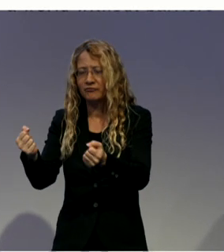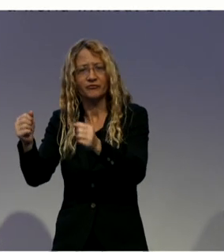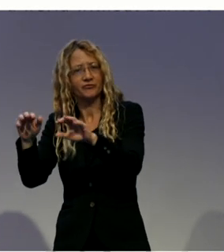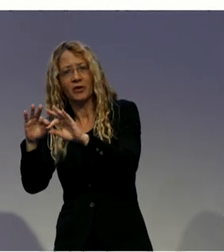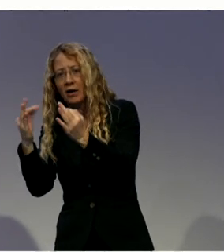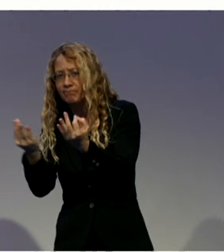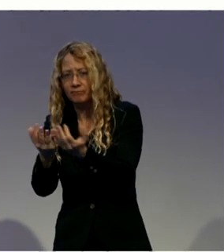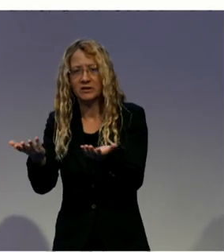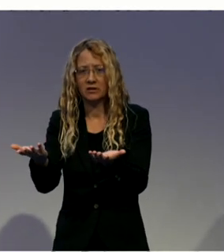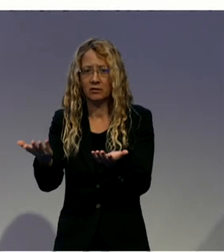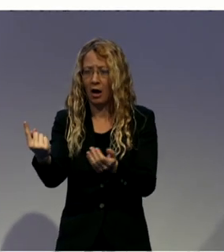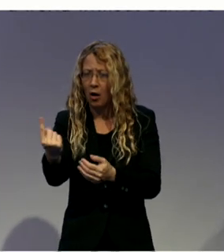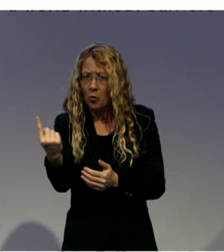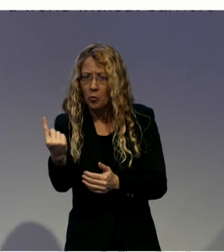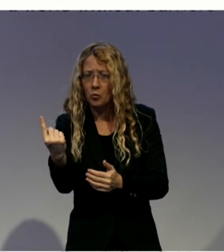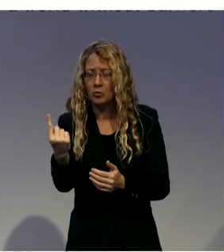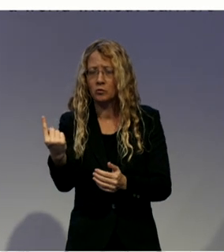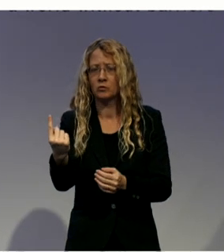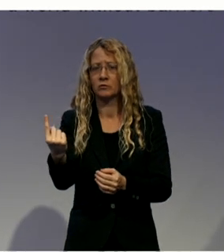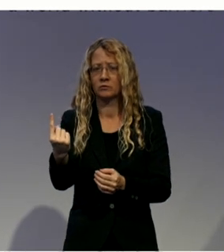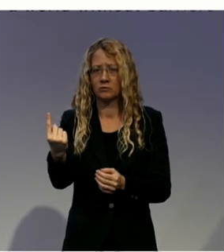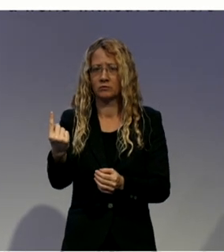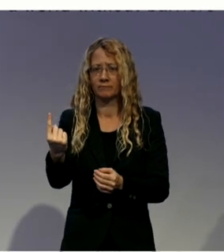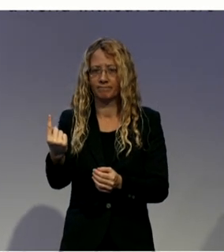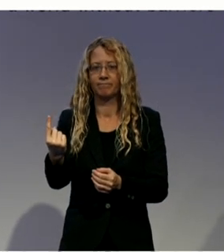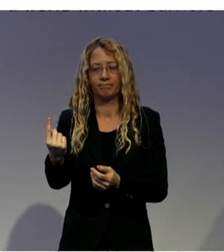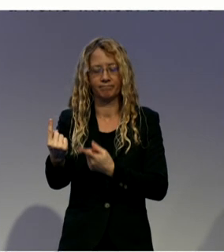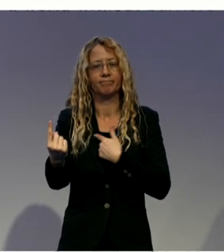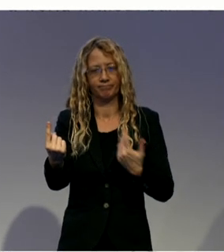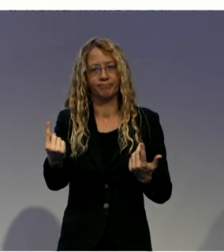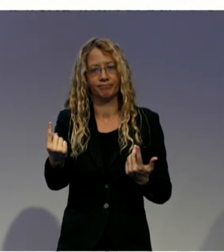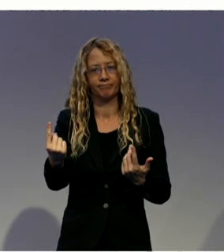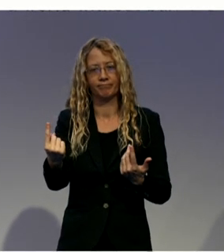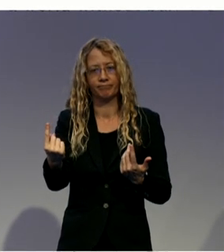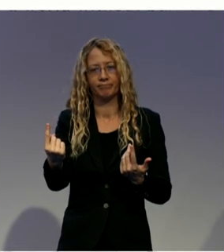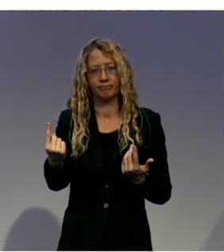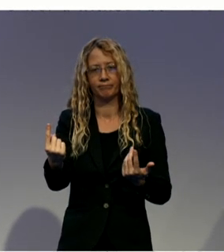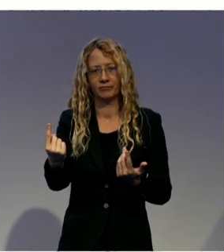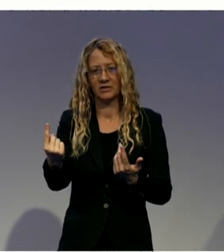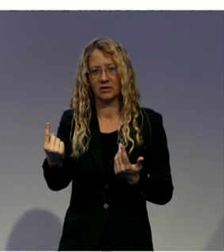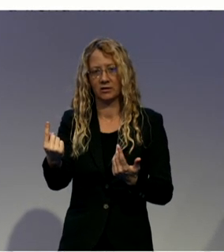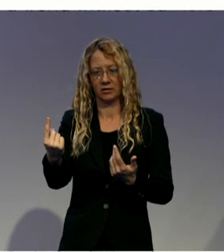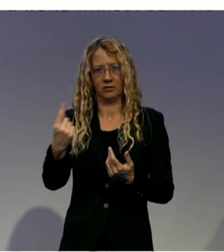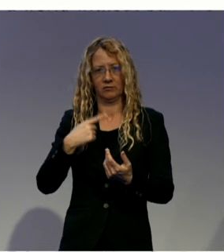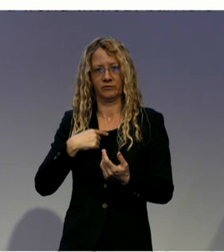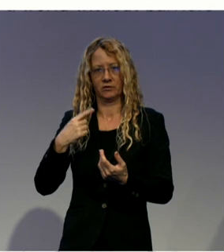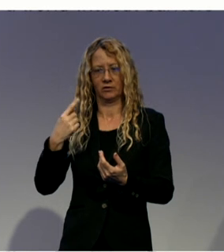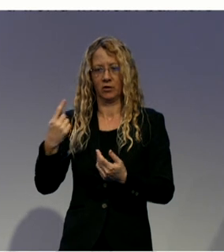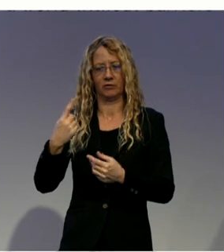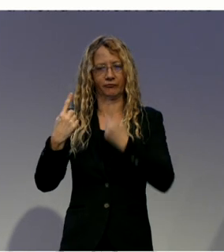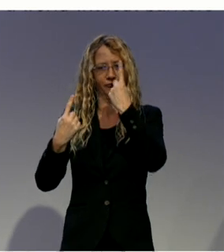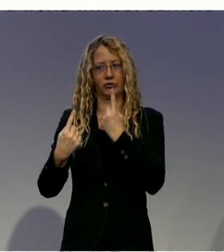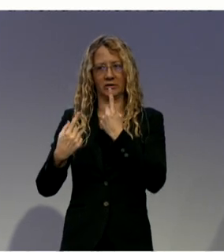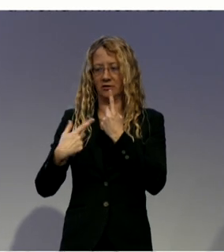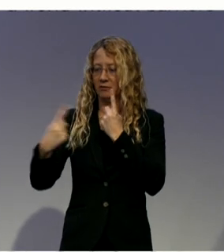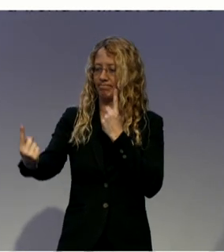government as a first front line service in many extreme social circumstances when around the person are